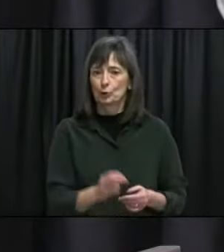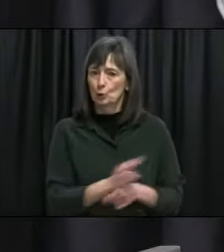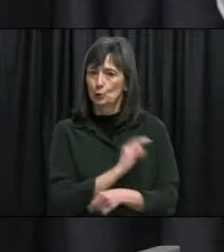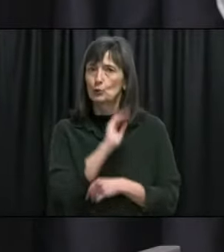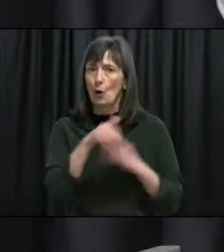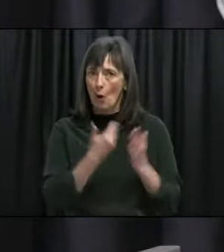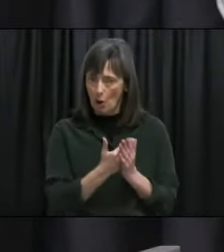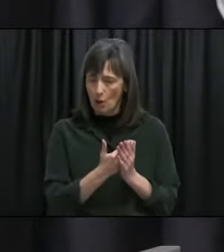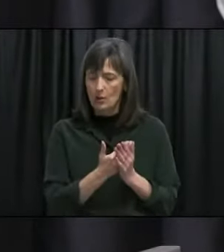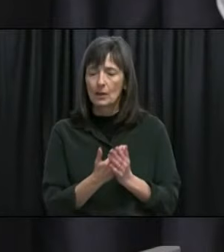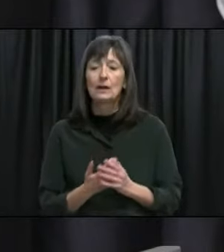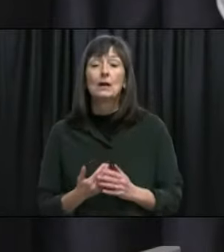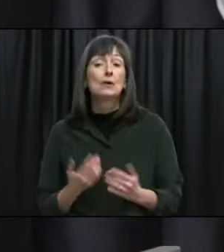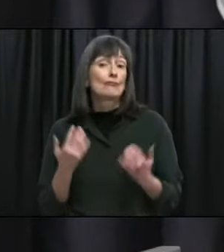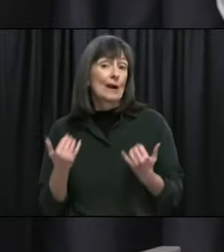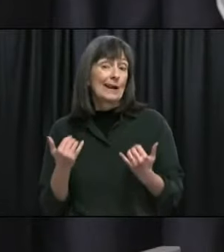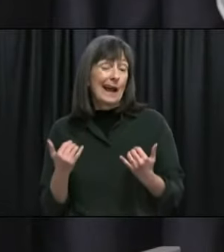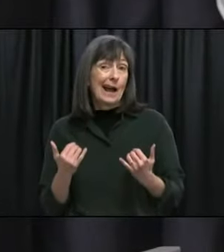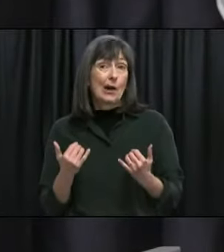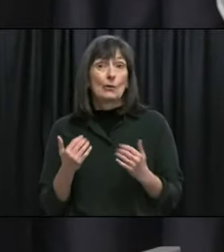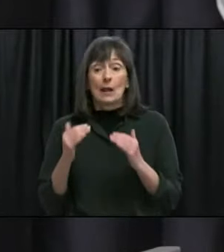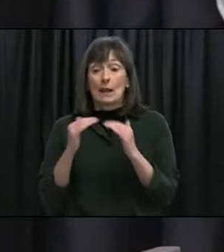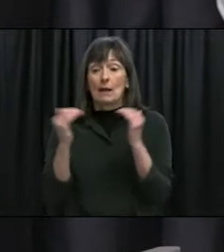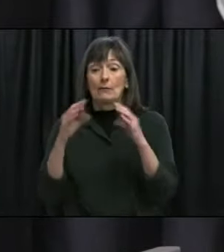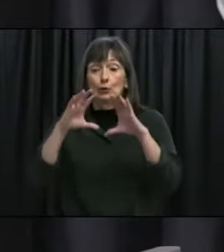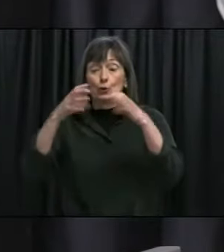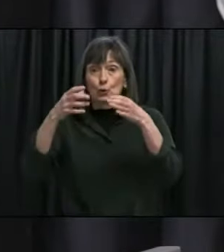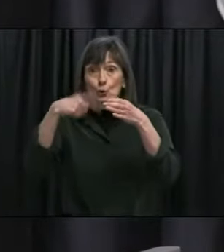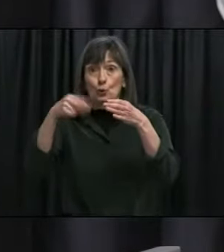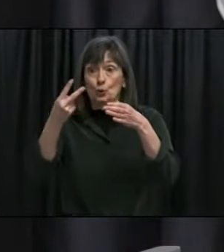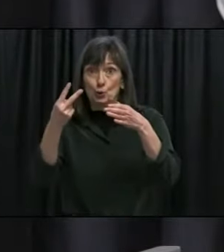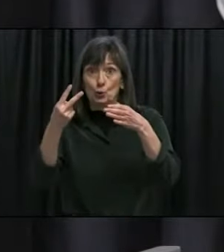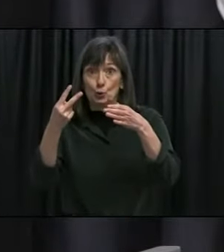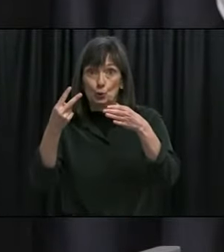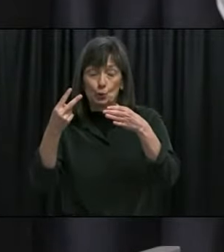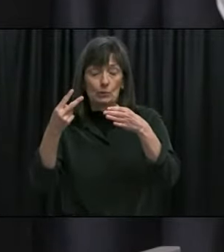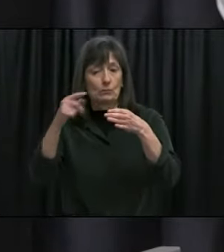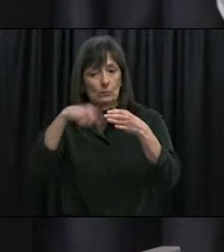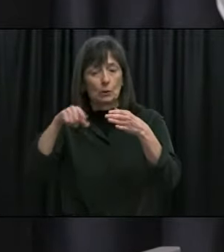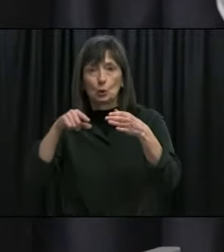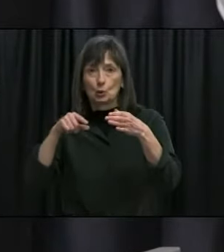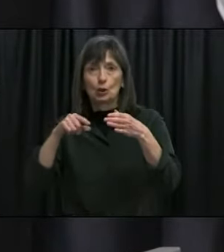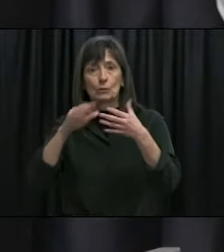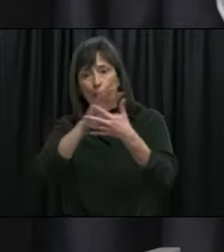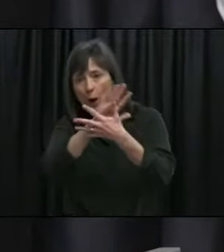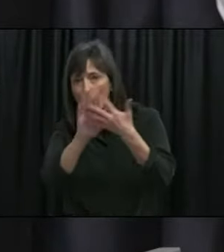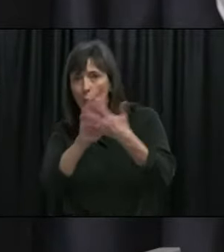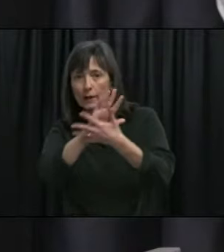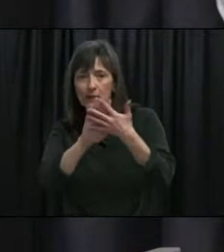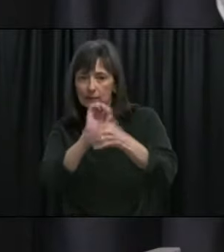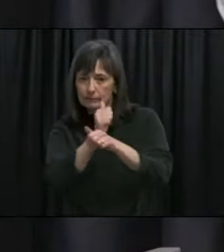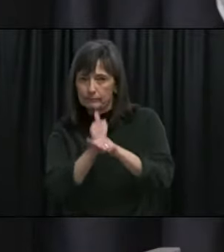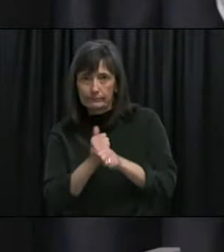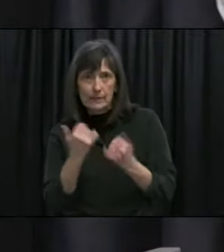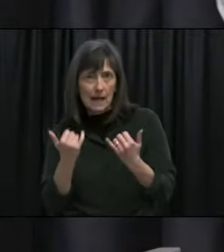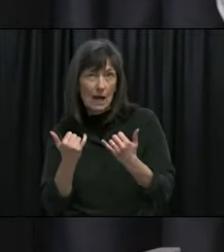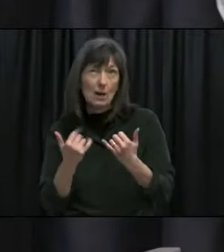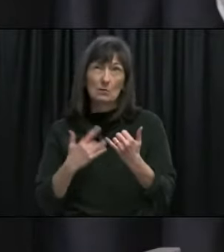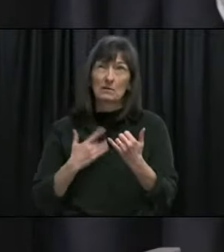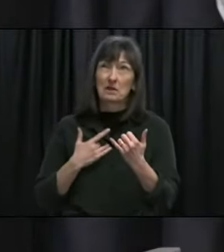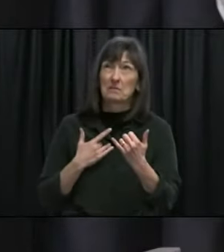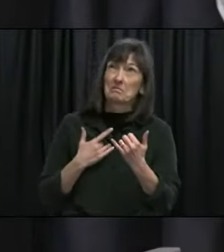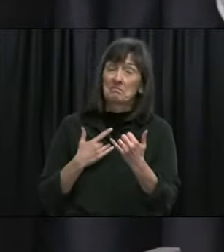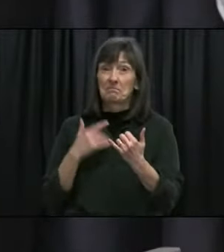those phase two priority groups right now and we anticipate in the next